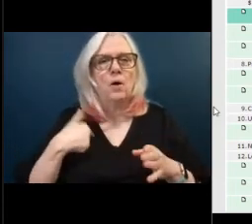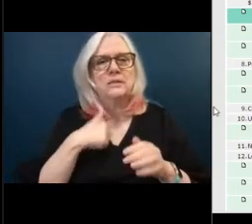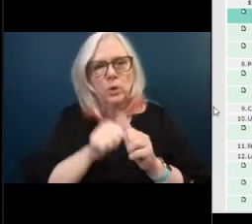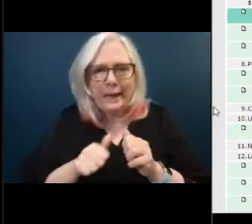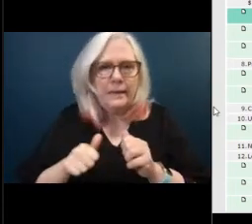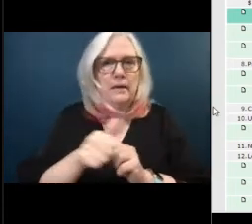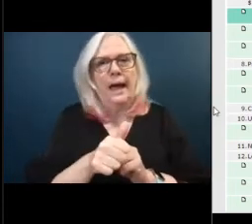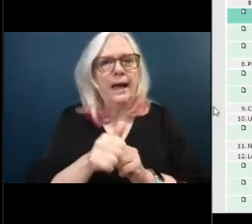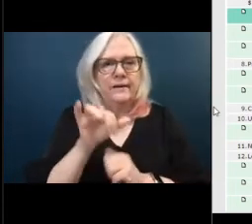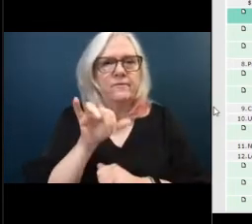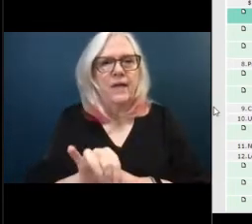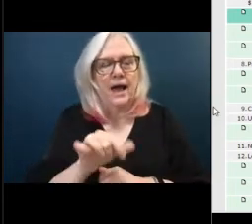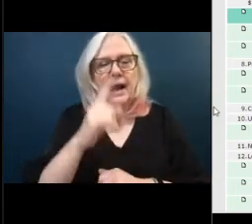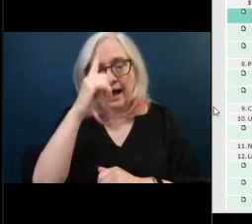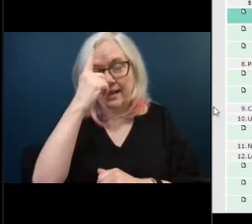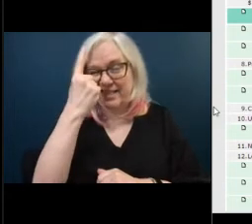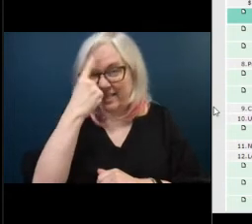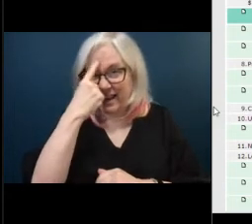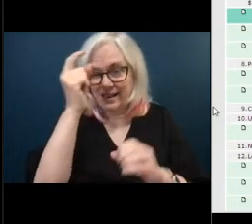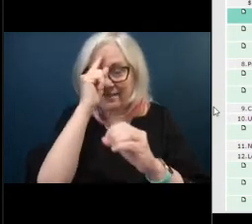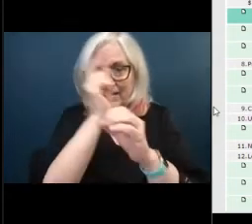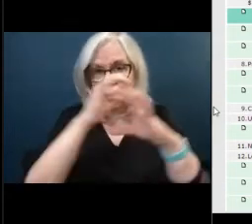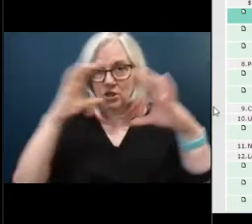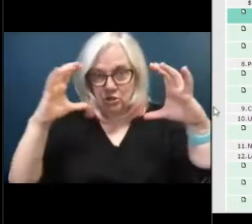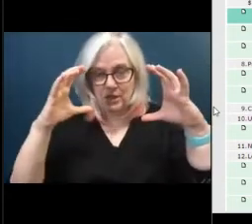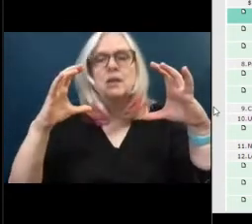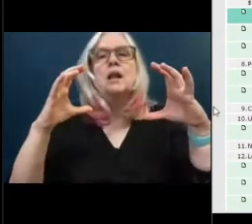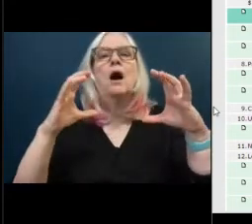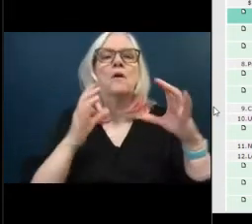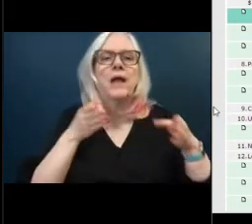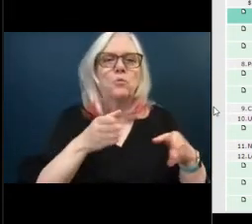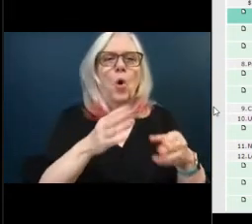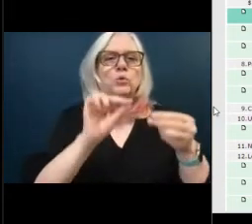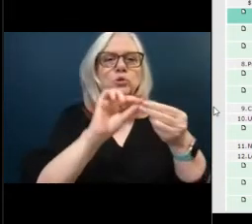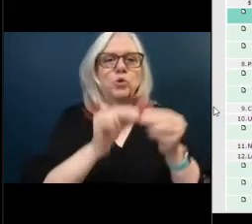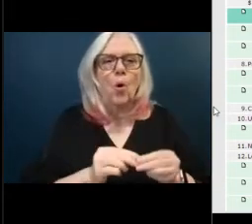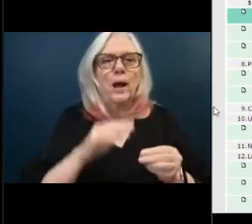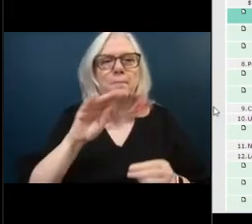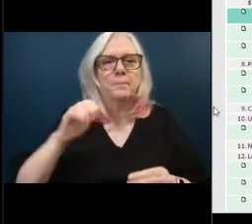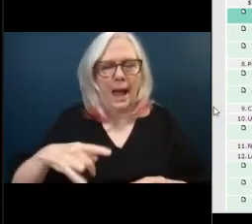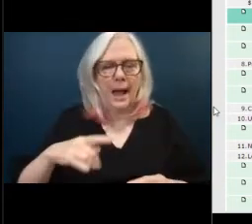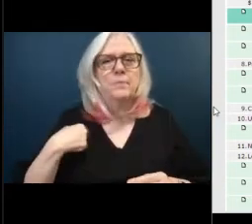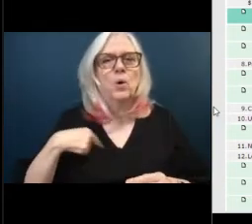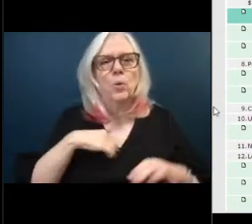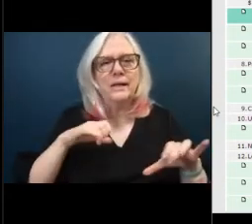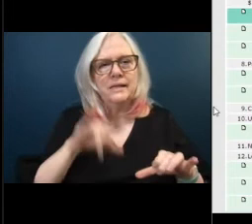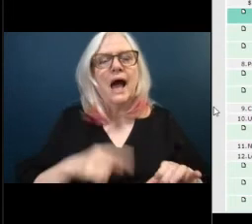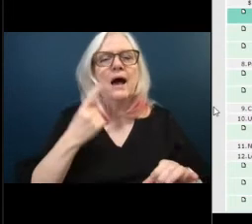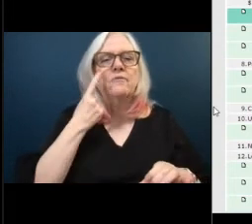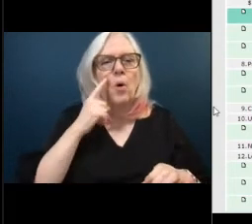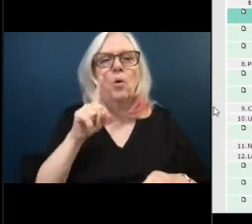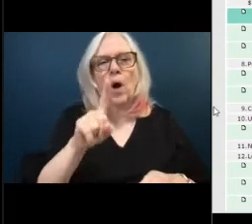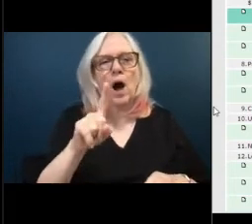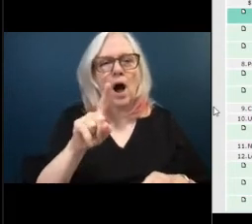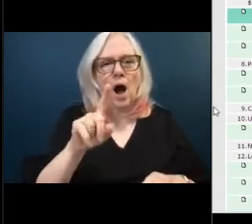vision of that uh road scoring map is huge and and we did that for a hundred square mile city and most of